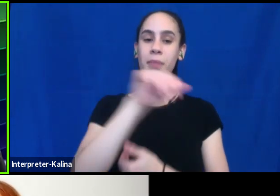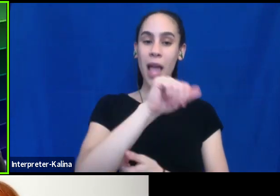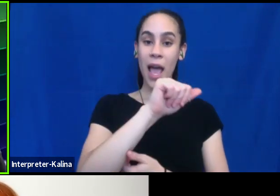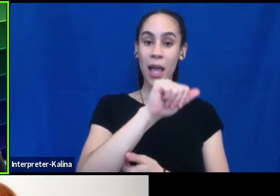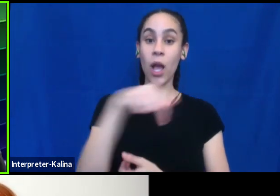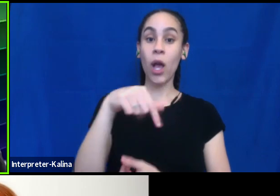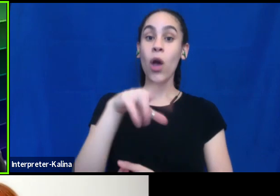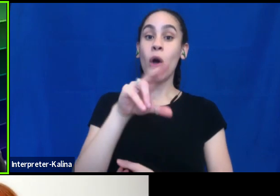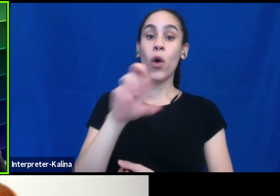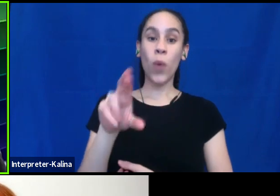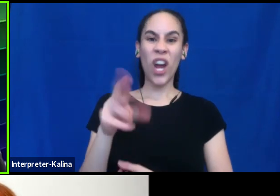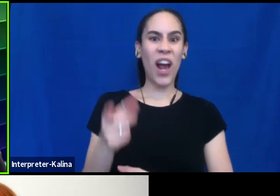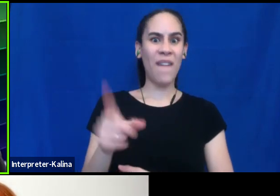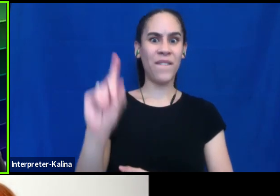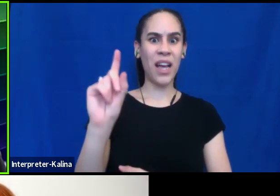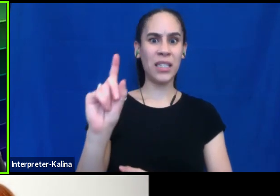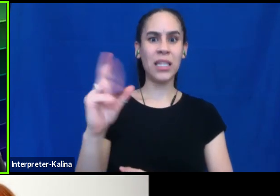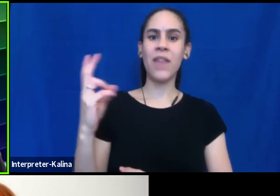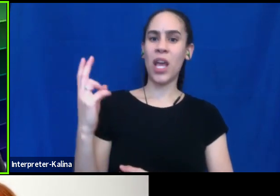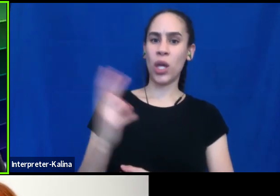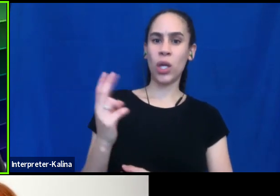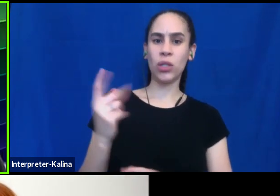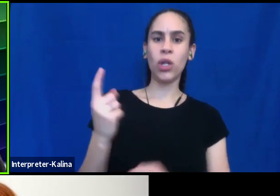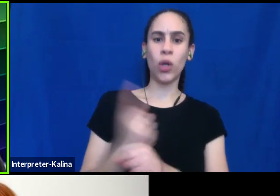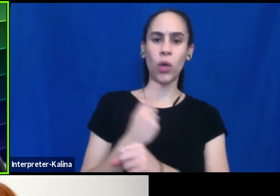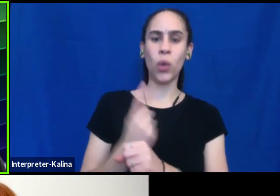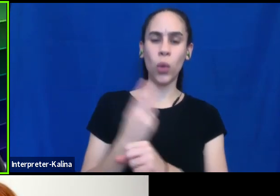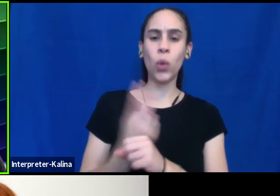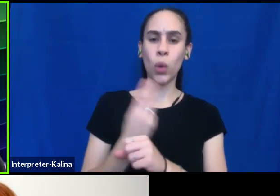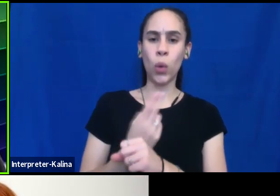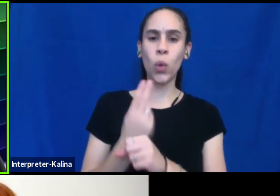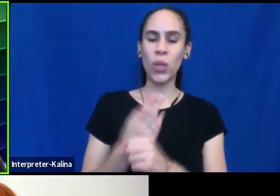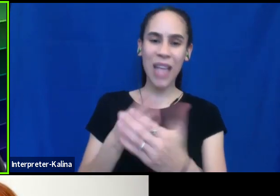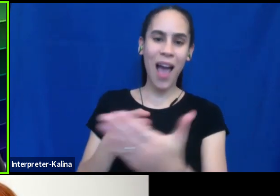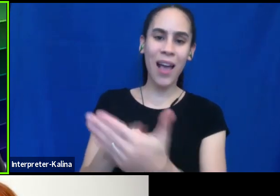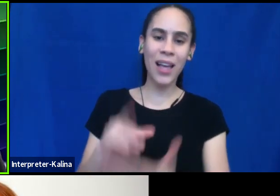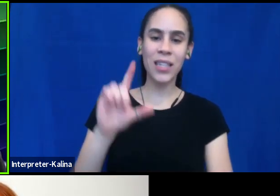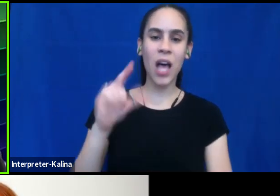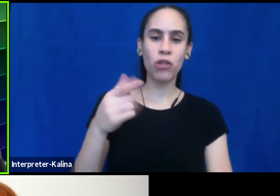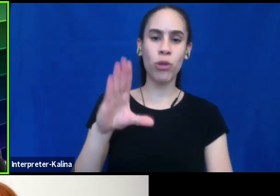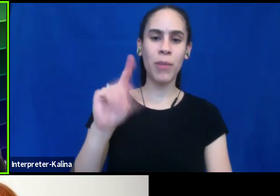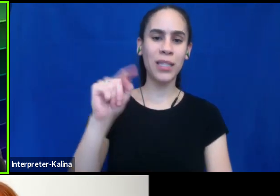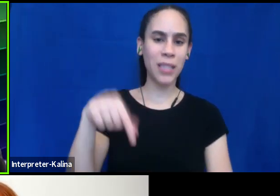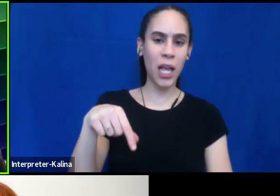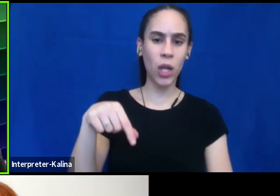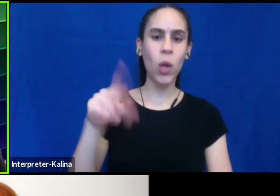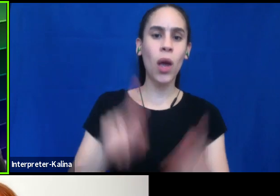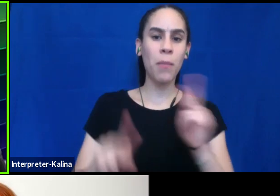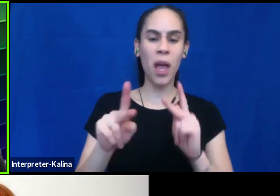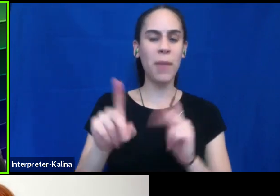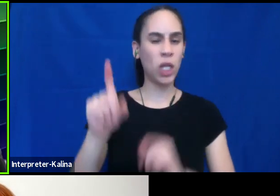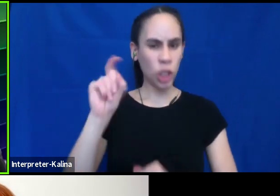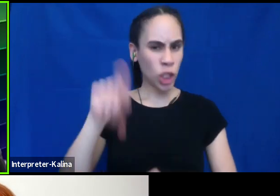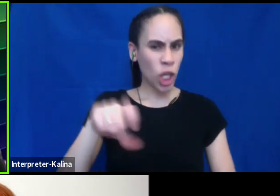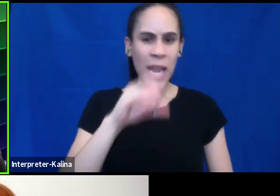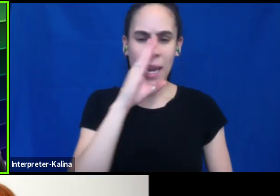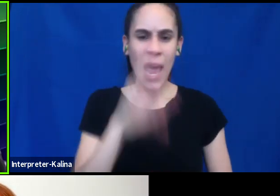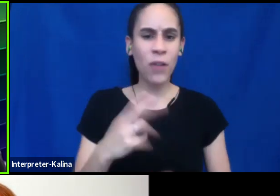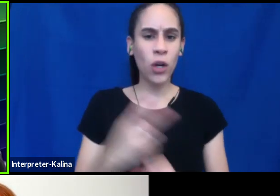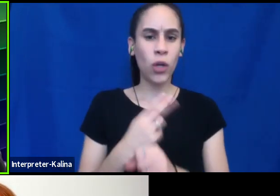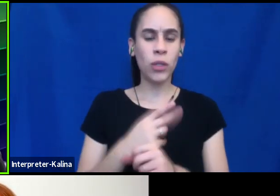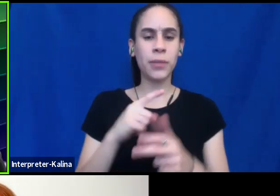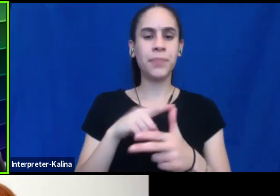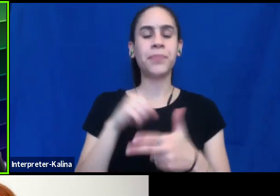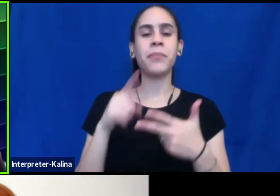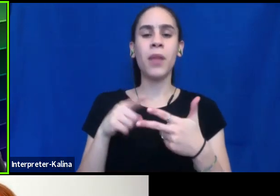term that historically was used against LGBTQ plus people and should never be used. Um, B some people love the word queer and